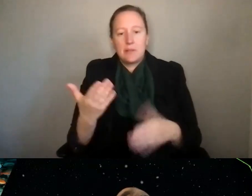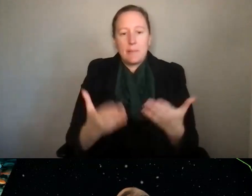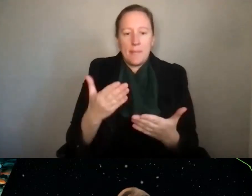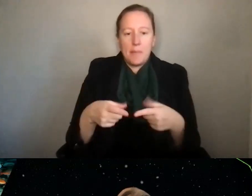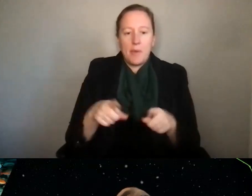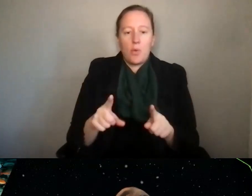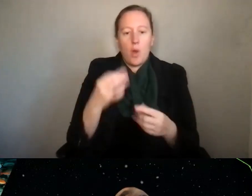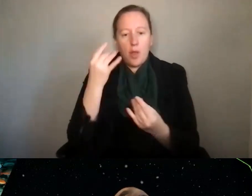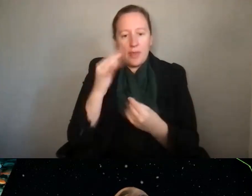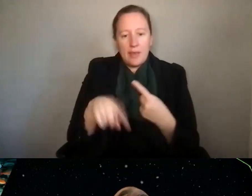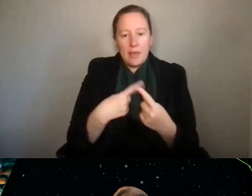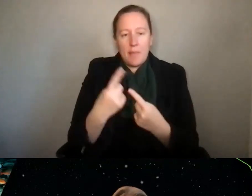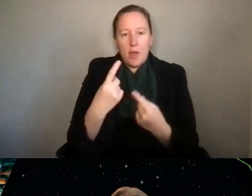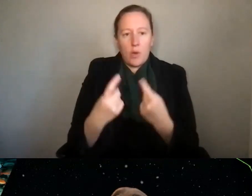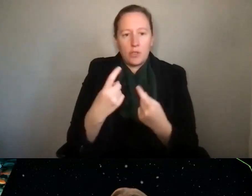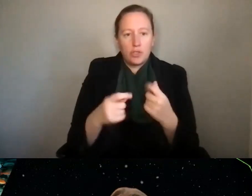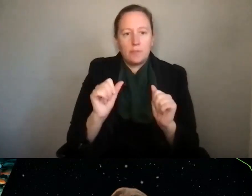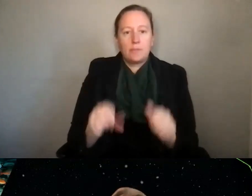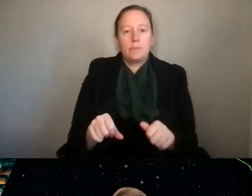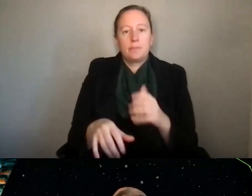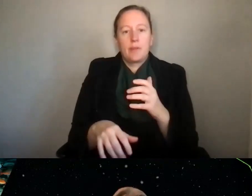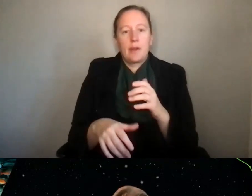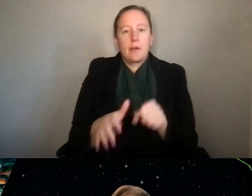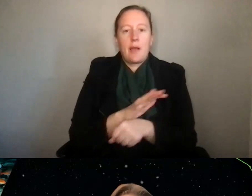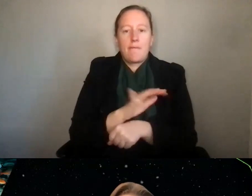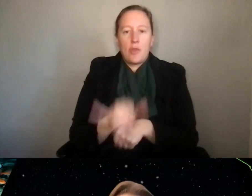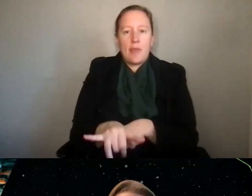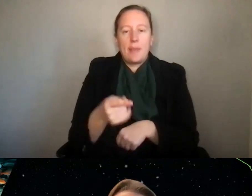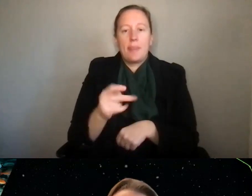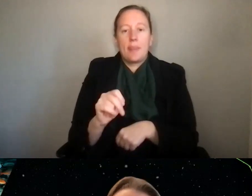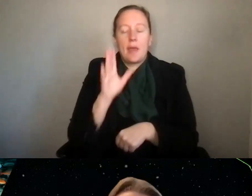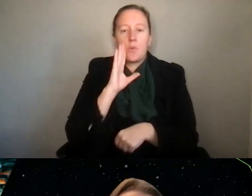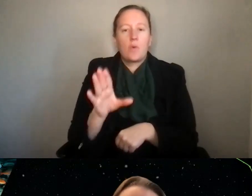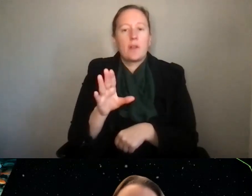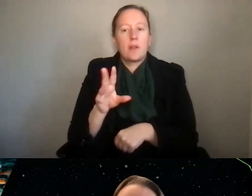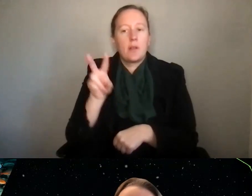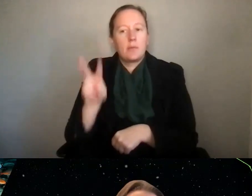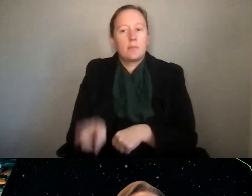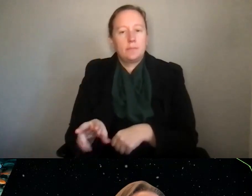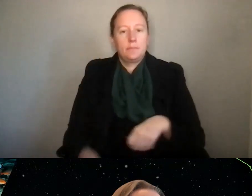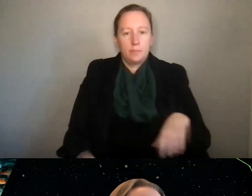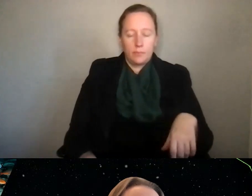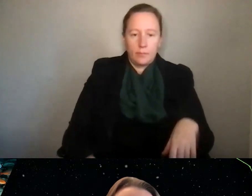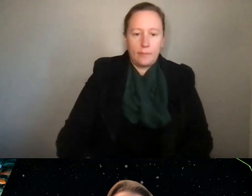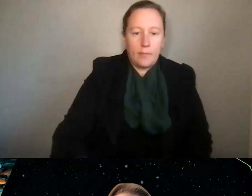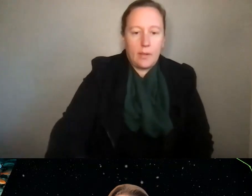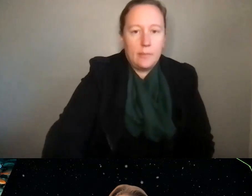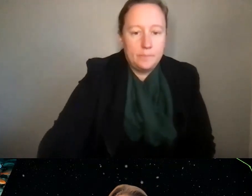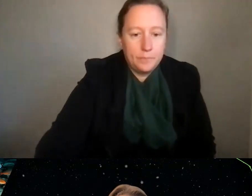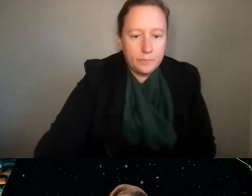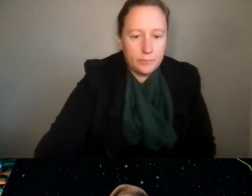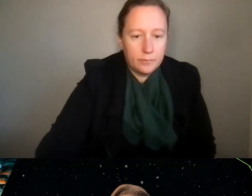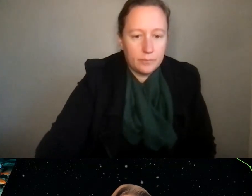people are thinking of their questions, you can cover that and then we can look at Q&A. Sure. So one of the things that,